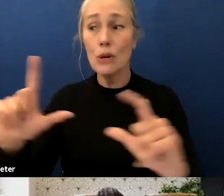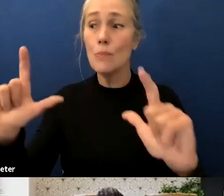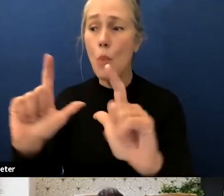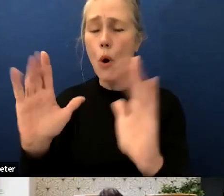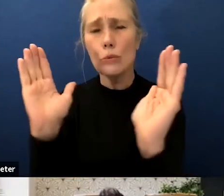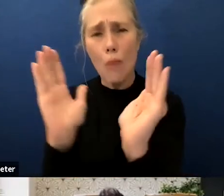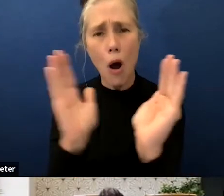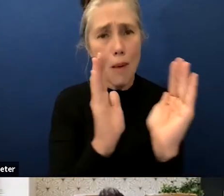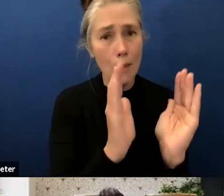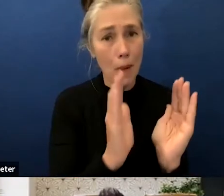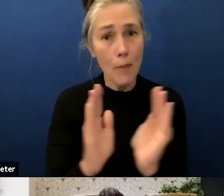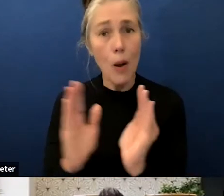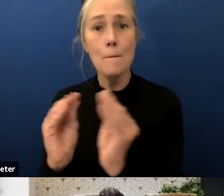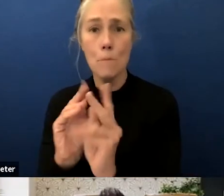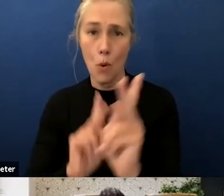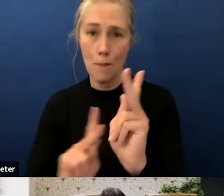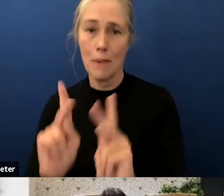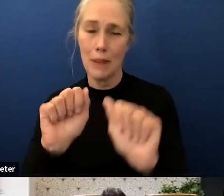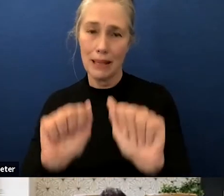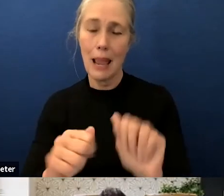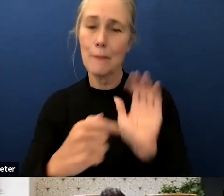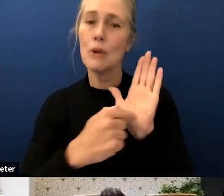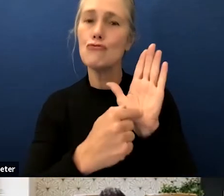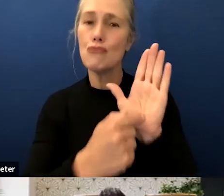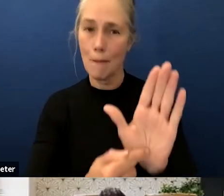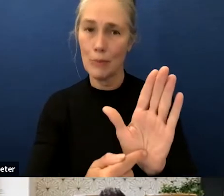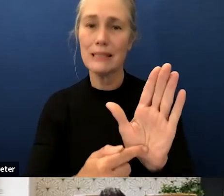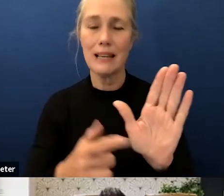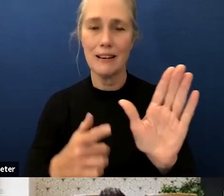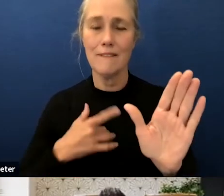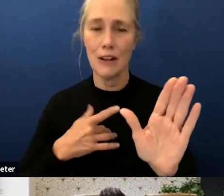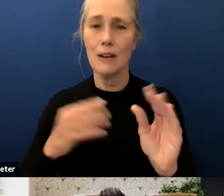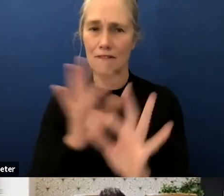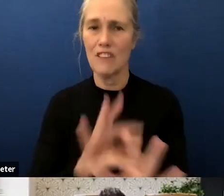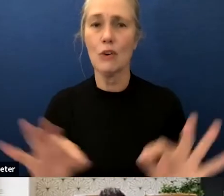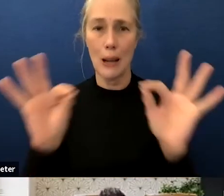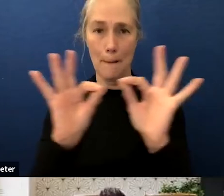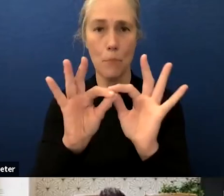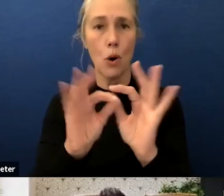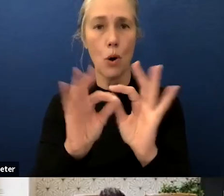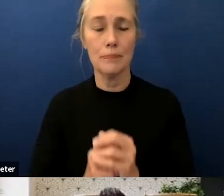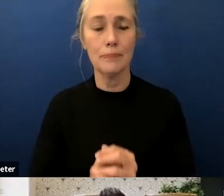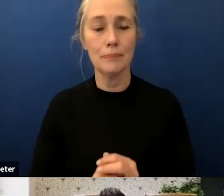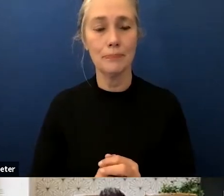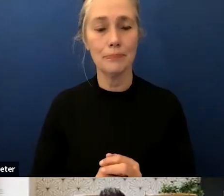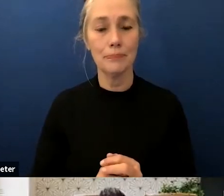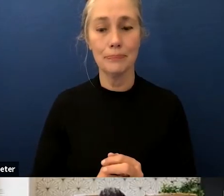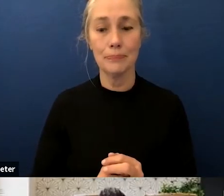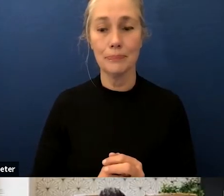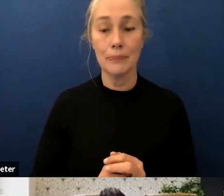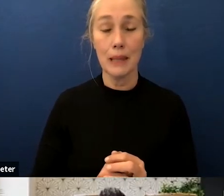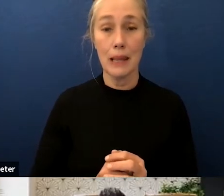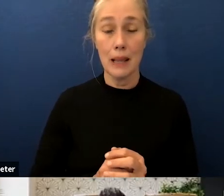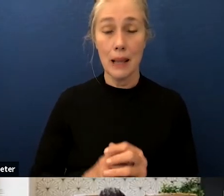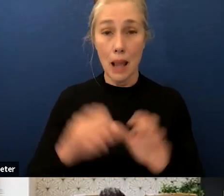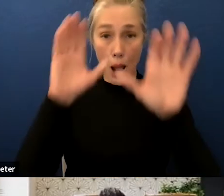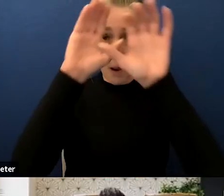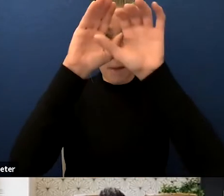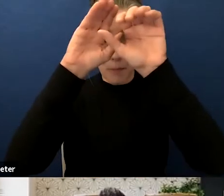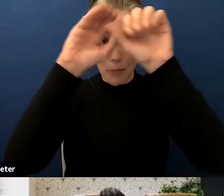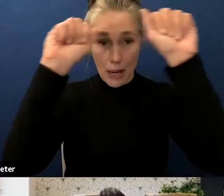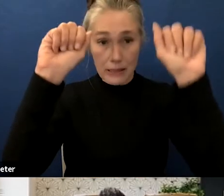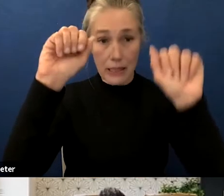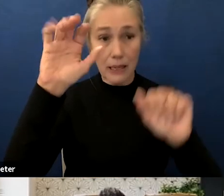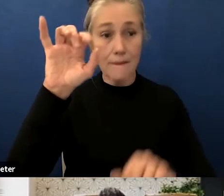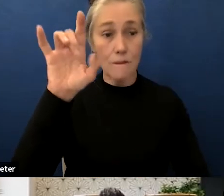thank you very much i'll just add uh that i agree with my uh colleagues